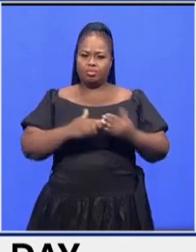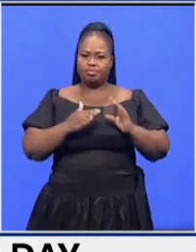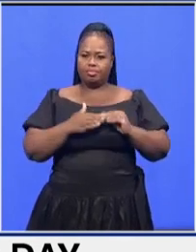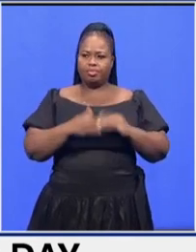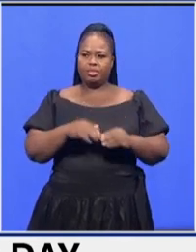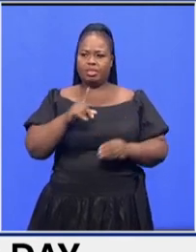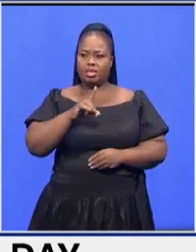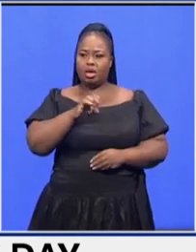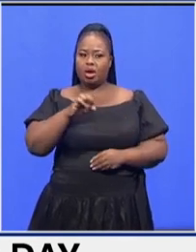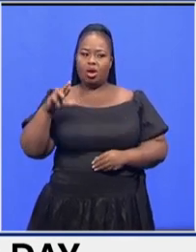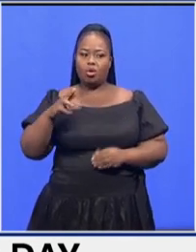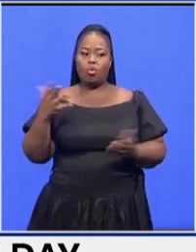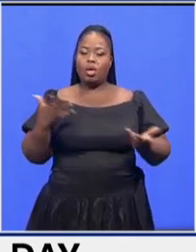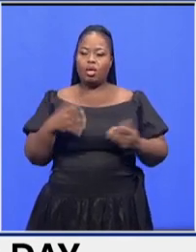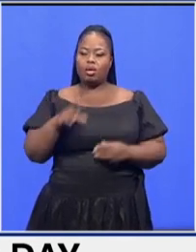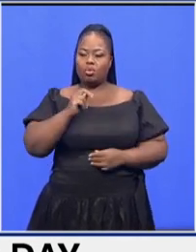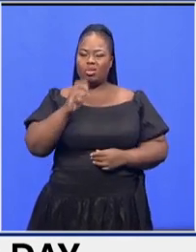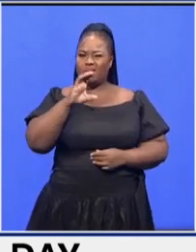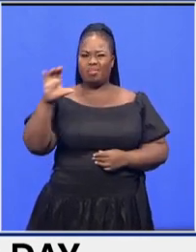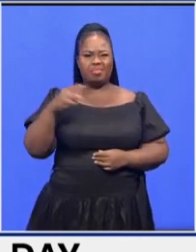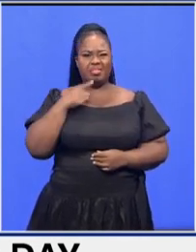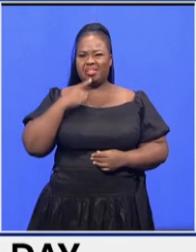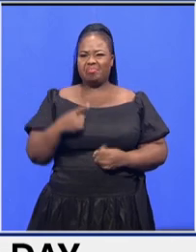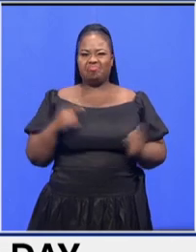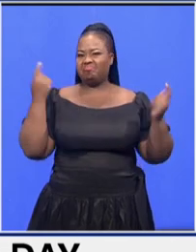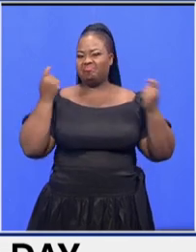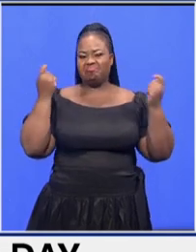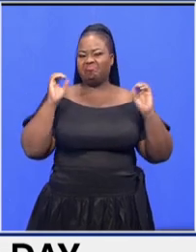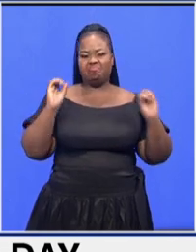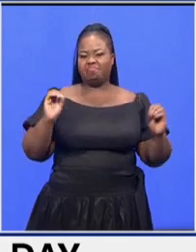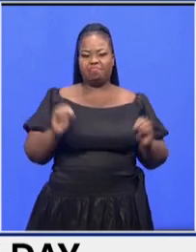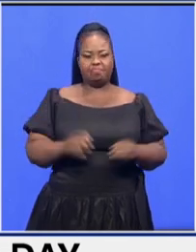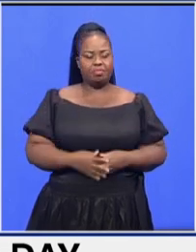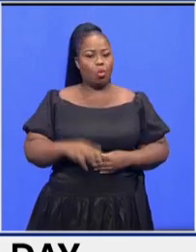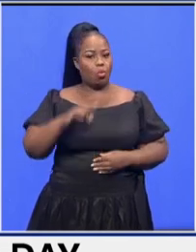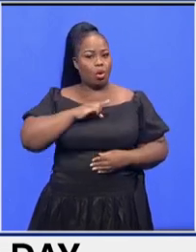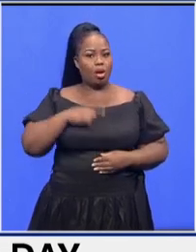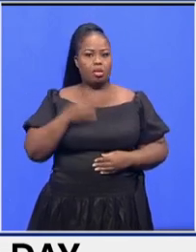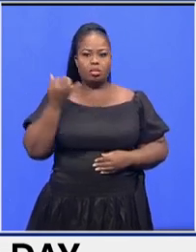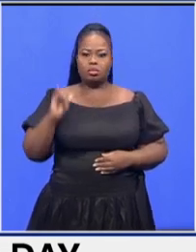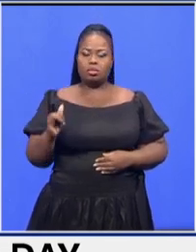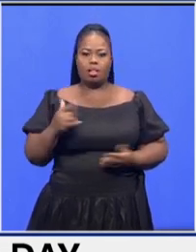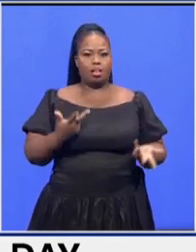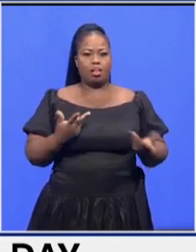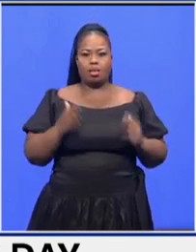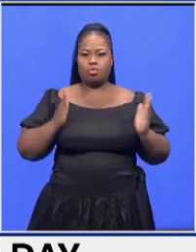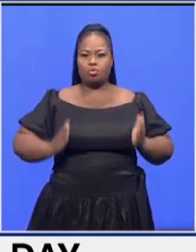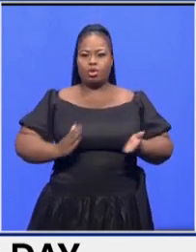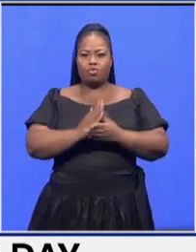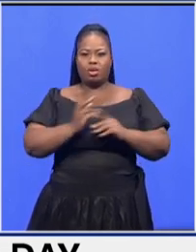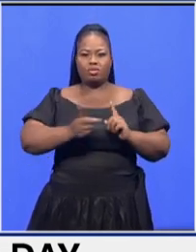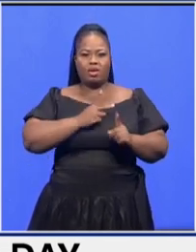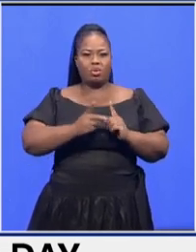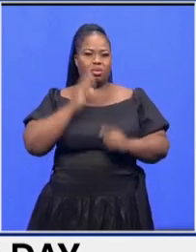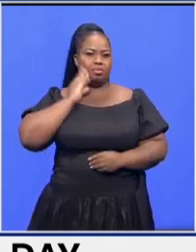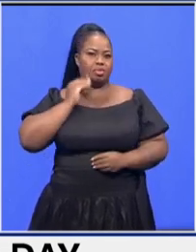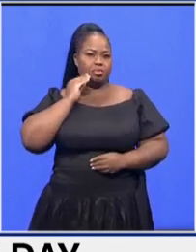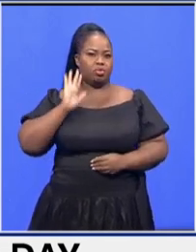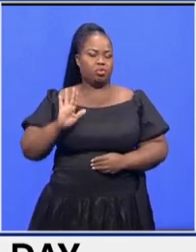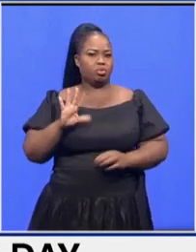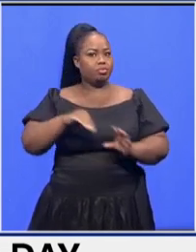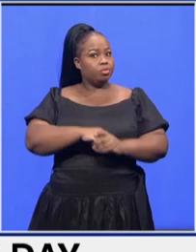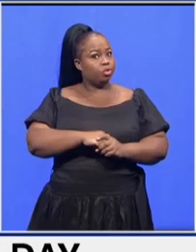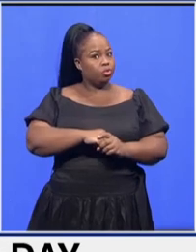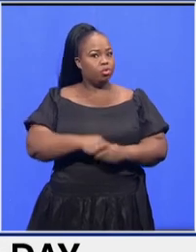in the northern cape say they have nothing to commemorate on human rights day as they are still subjected to human rights violations which include